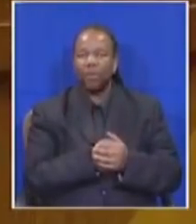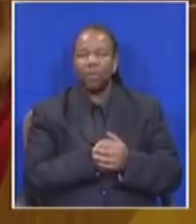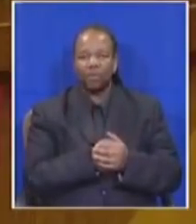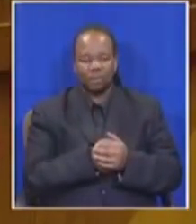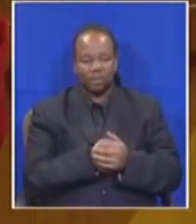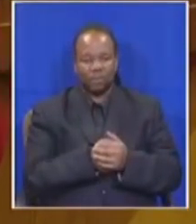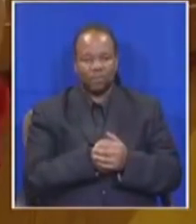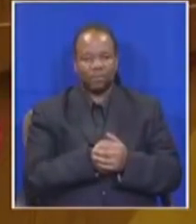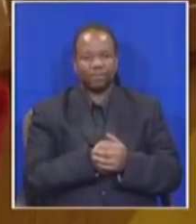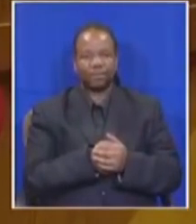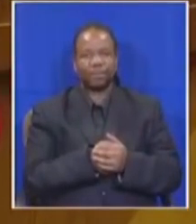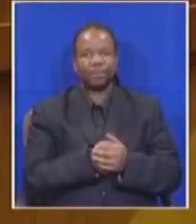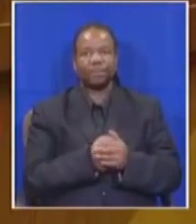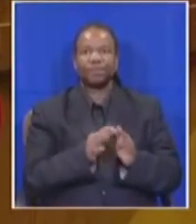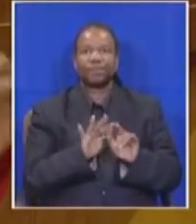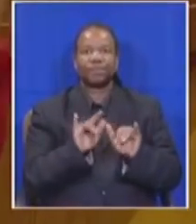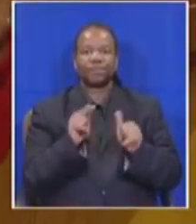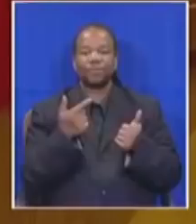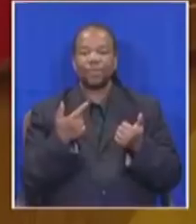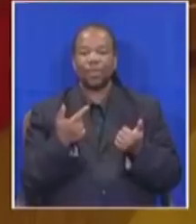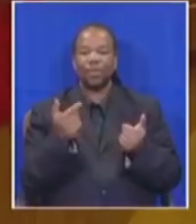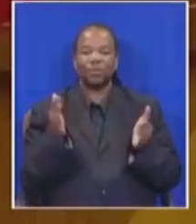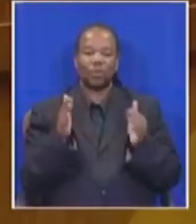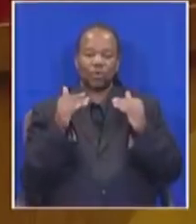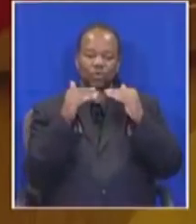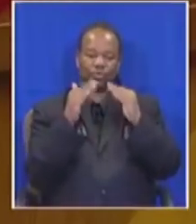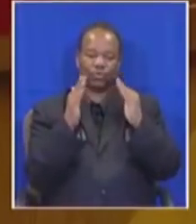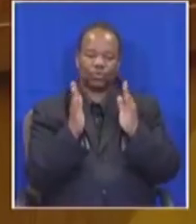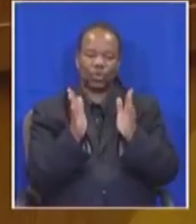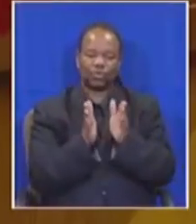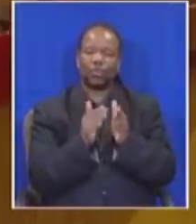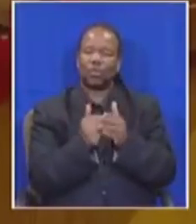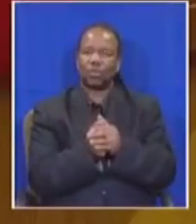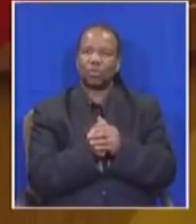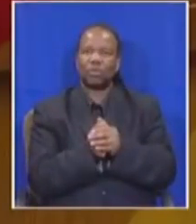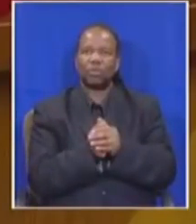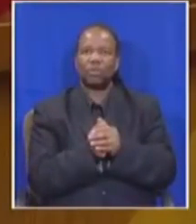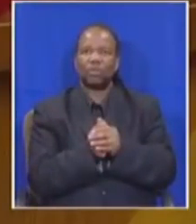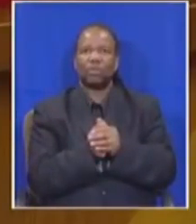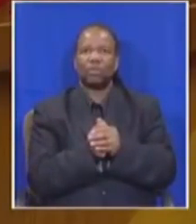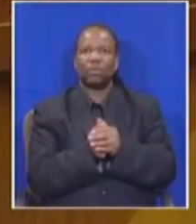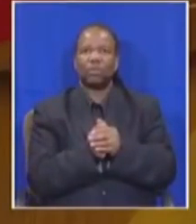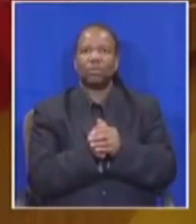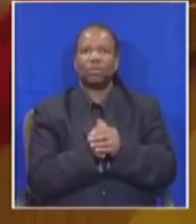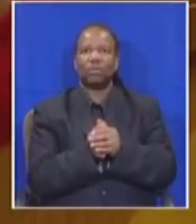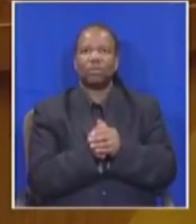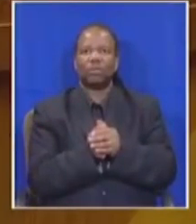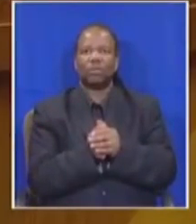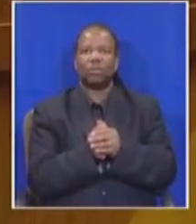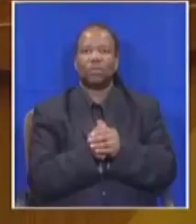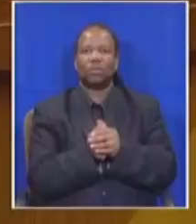what kind of government is it shakes within the yard of the school it in the yoke pege labando